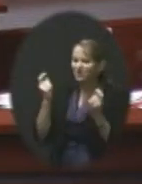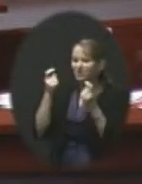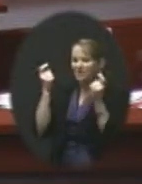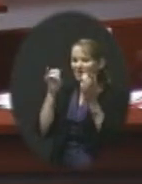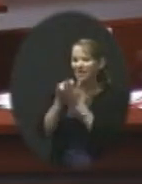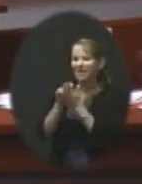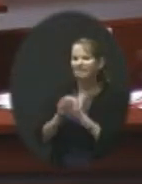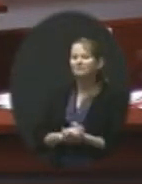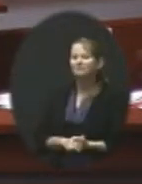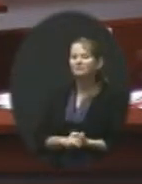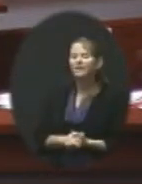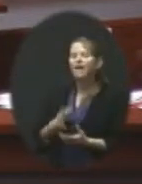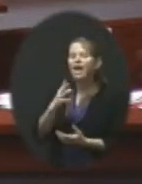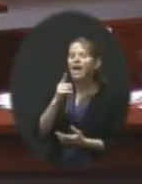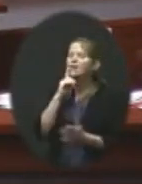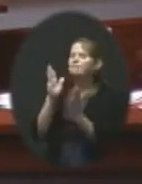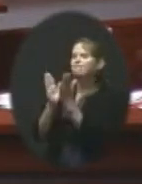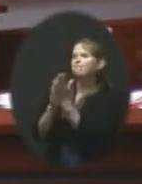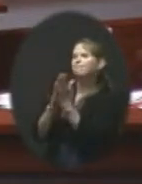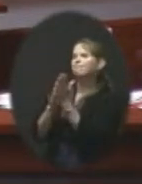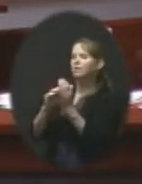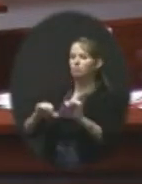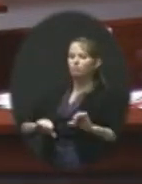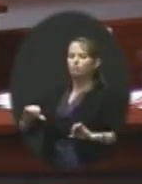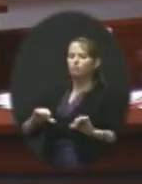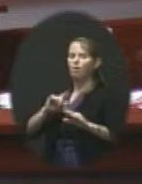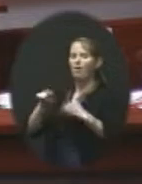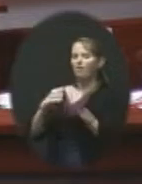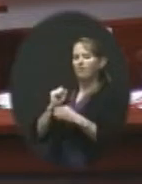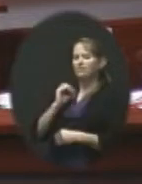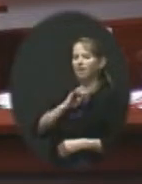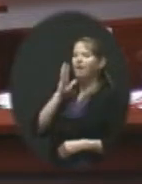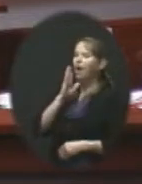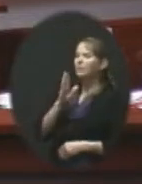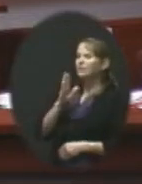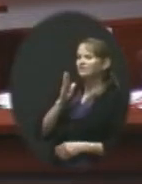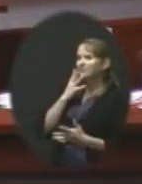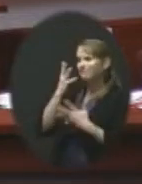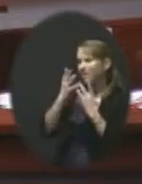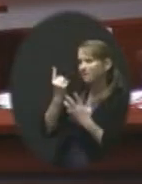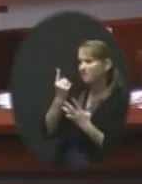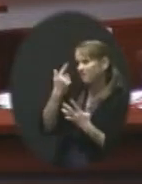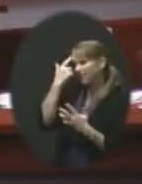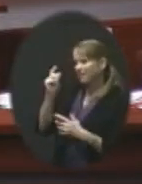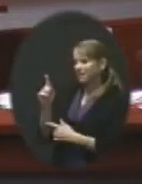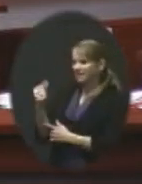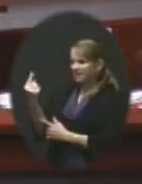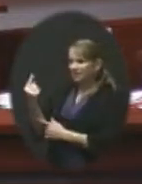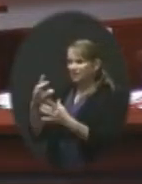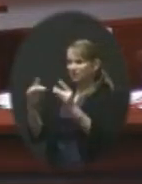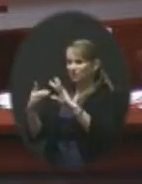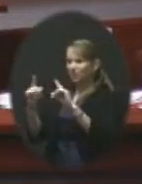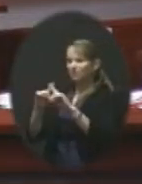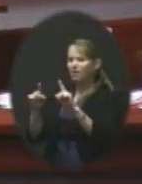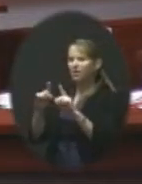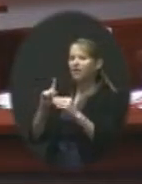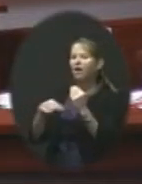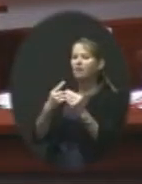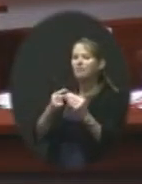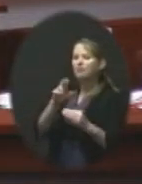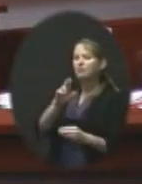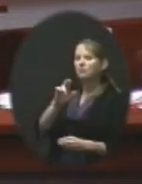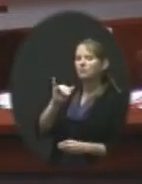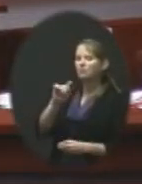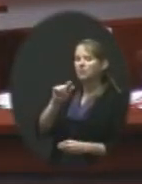bit. I also want to brag on staff, and I'm going to embarrass somebody because it's a single story, but it's a story about Rita Lyon. A